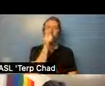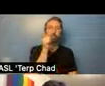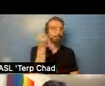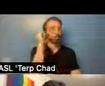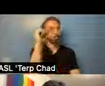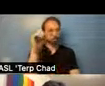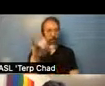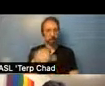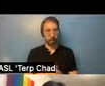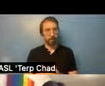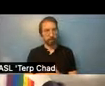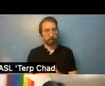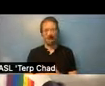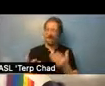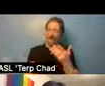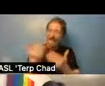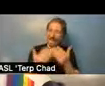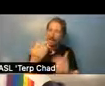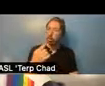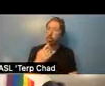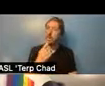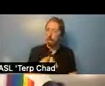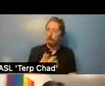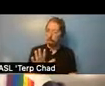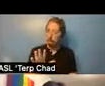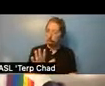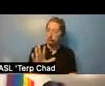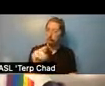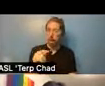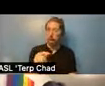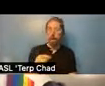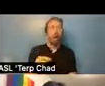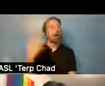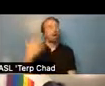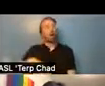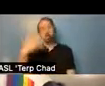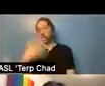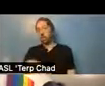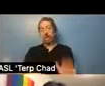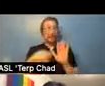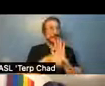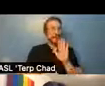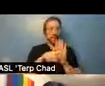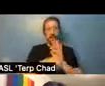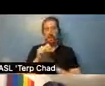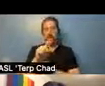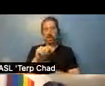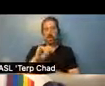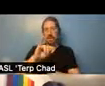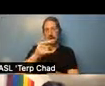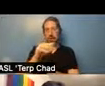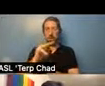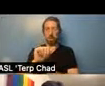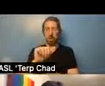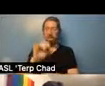it's easy to say it, but, you know, we need to get past stigma because that's the main reason I, one of the